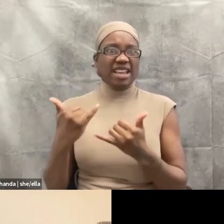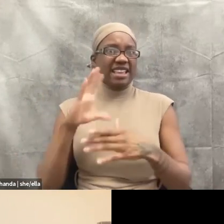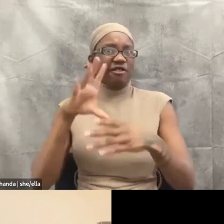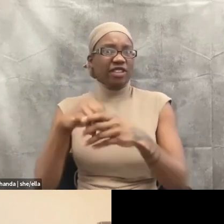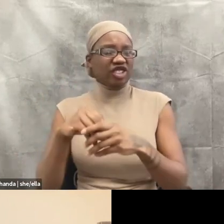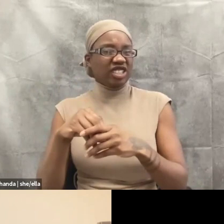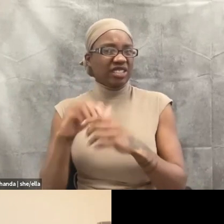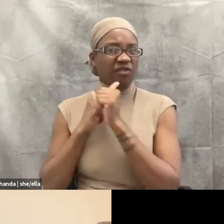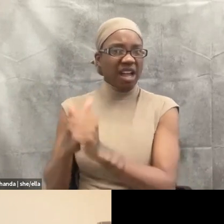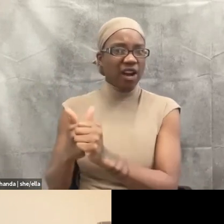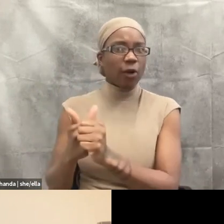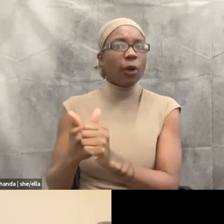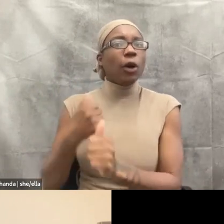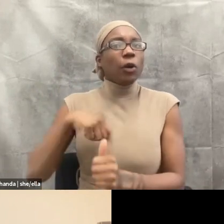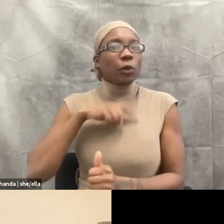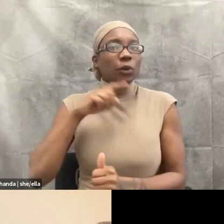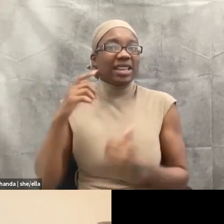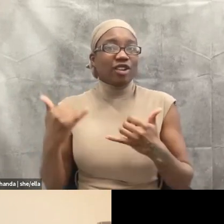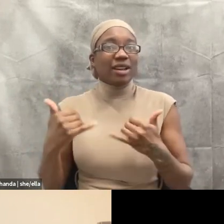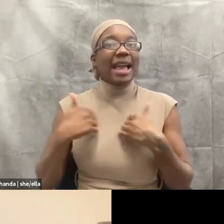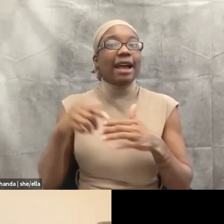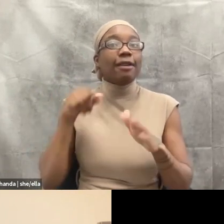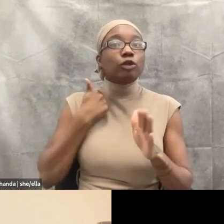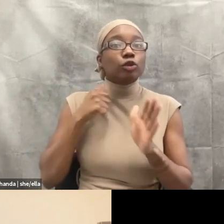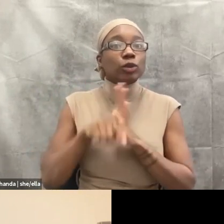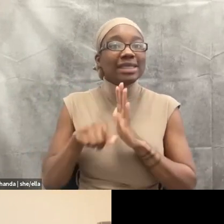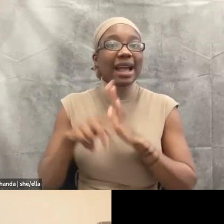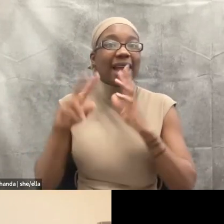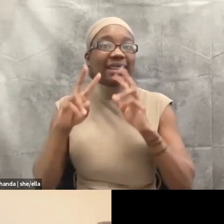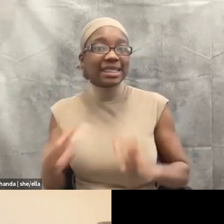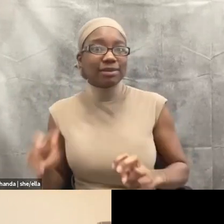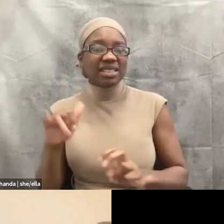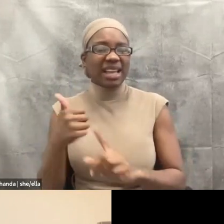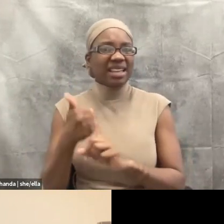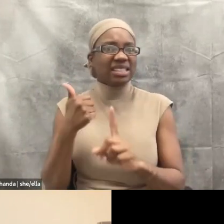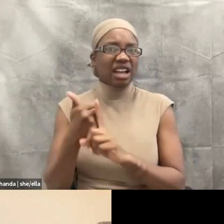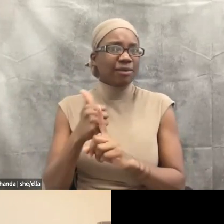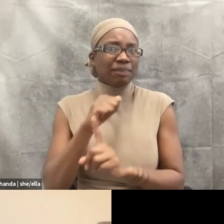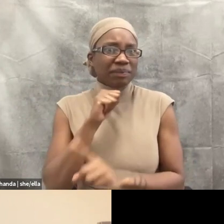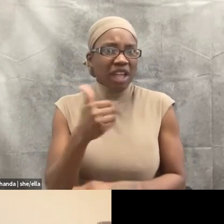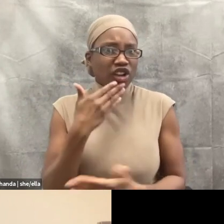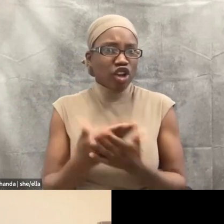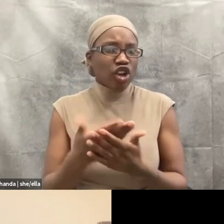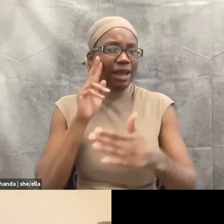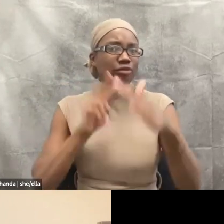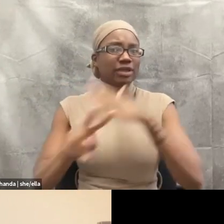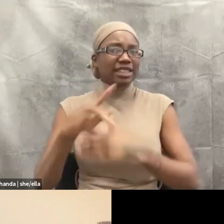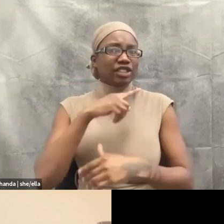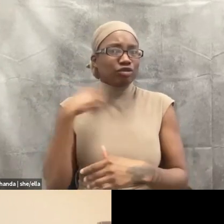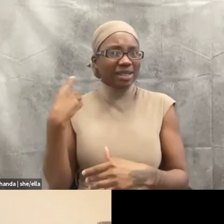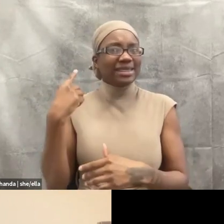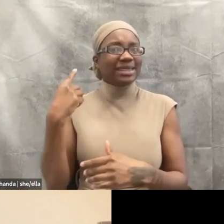of care and then to build our entire system off of assessments that can't predict anything, but that also expose people to risk is pretty,